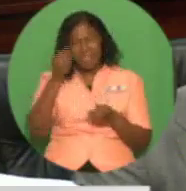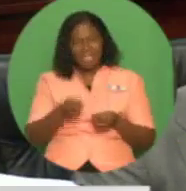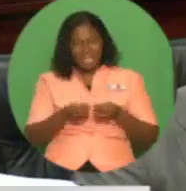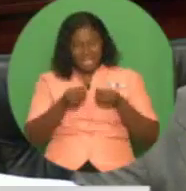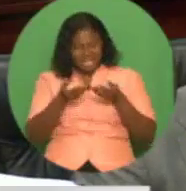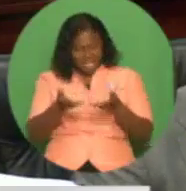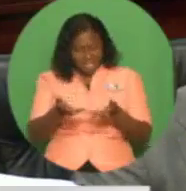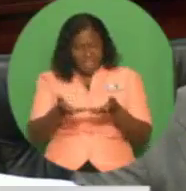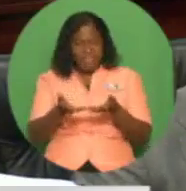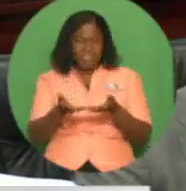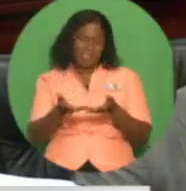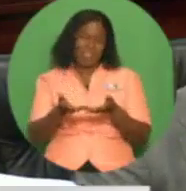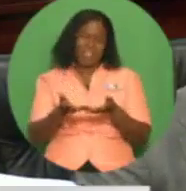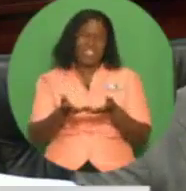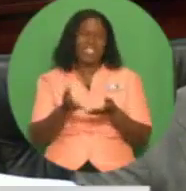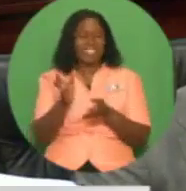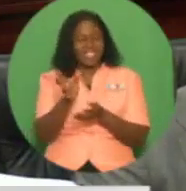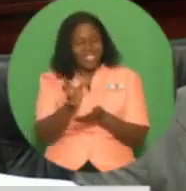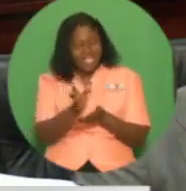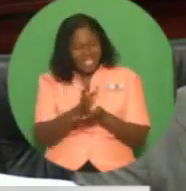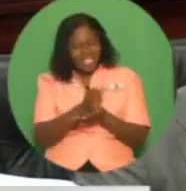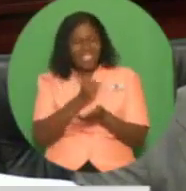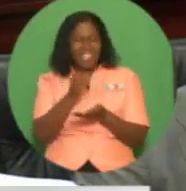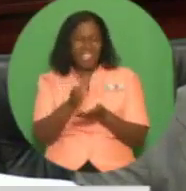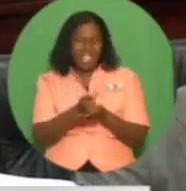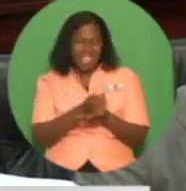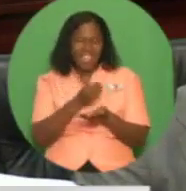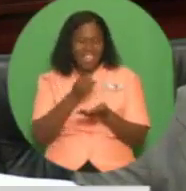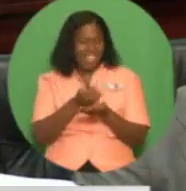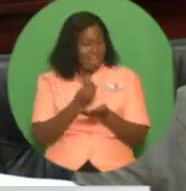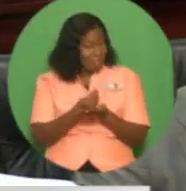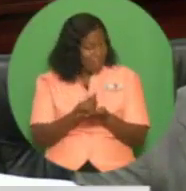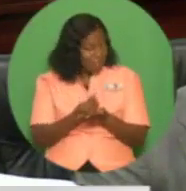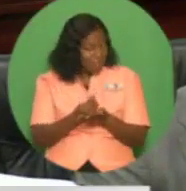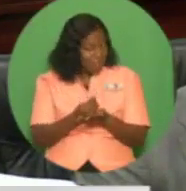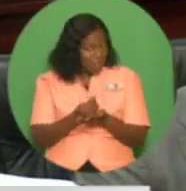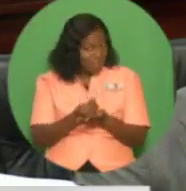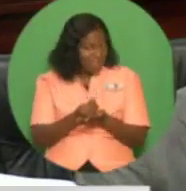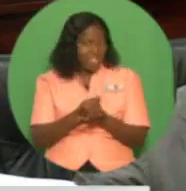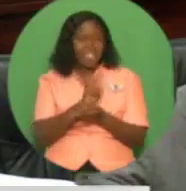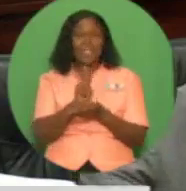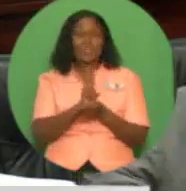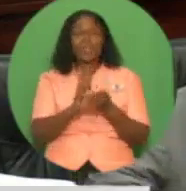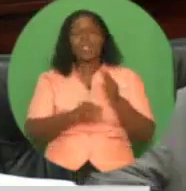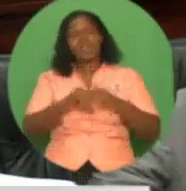finance its subsidy arising from the 2% interest rate for low-income mortgages.